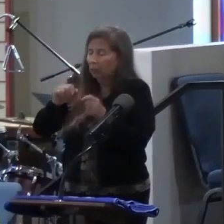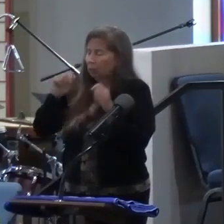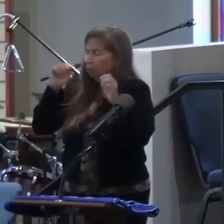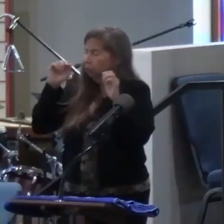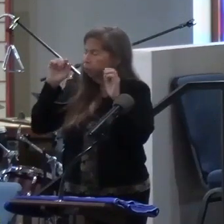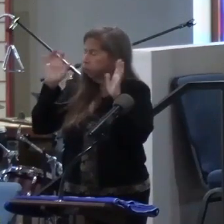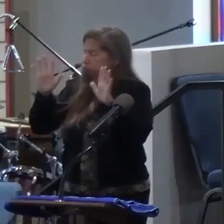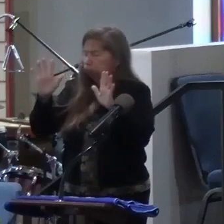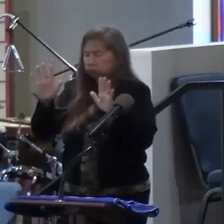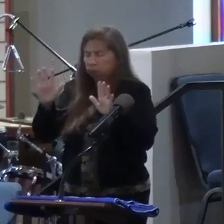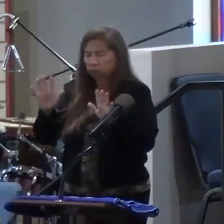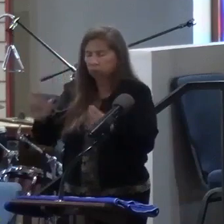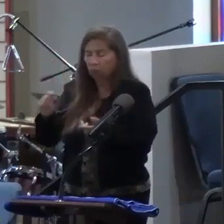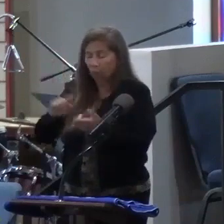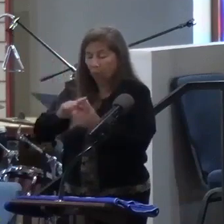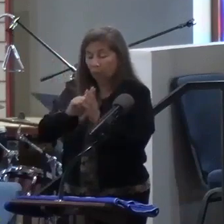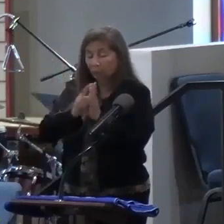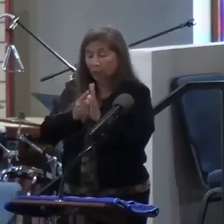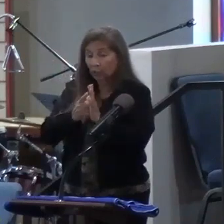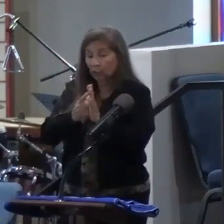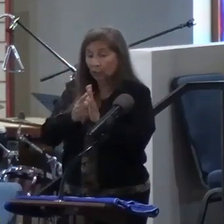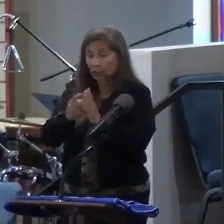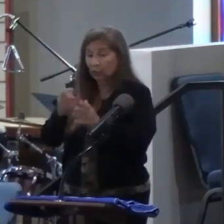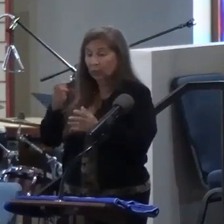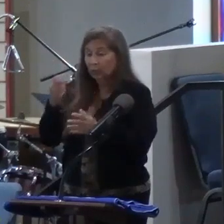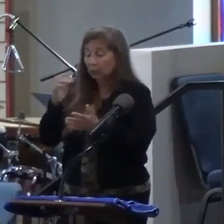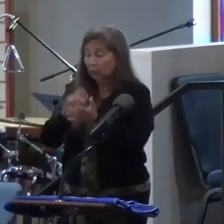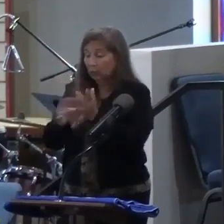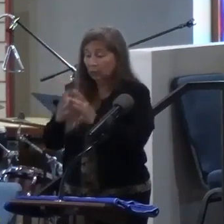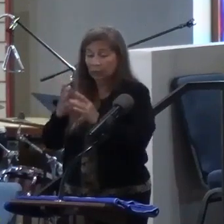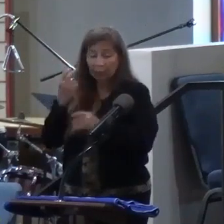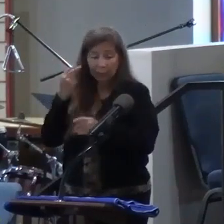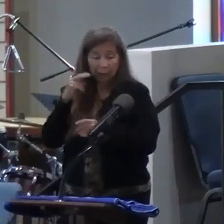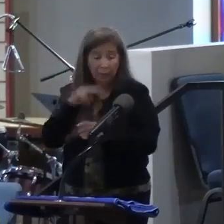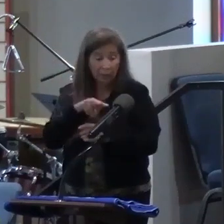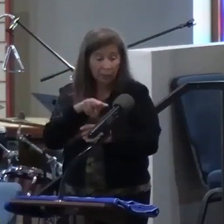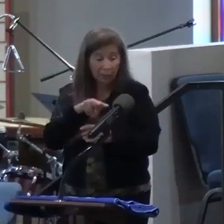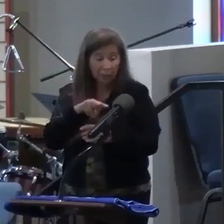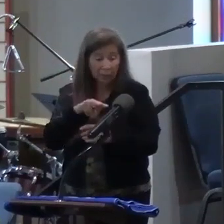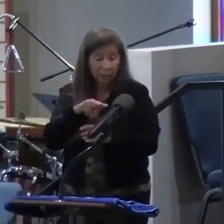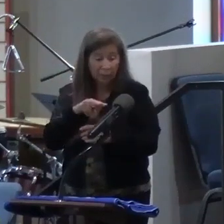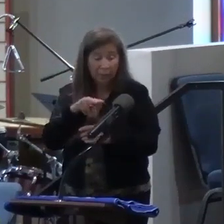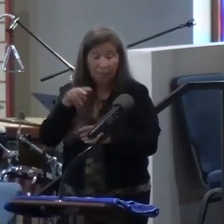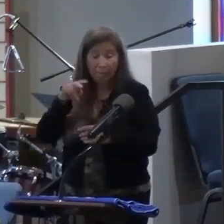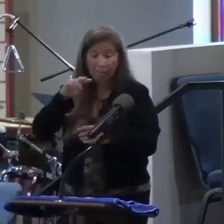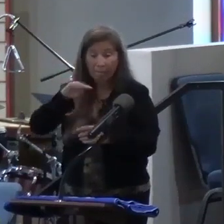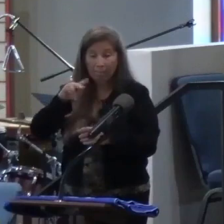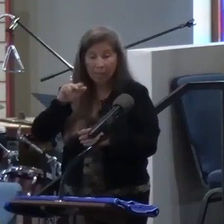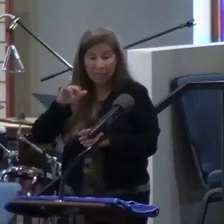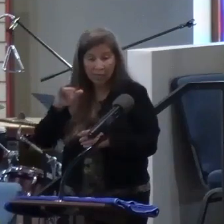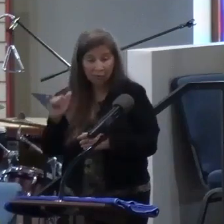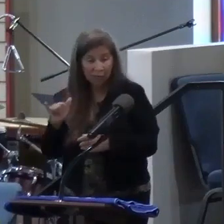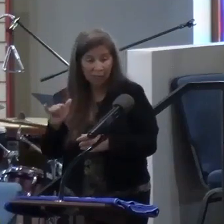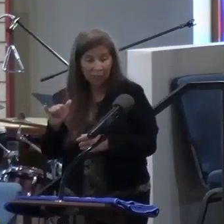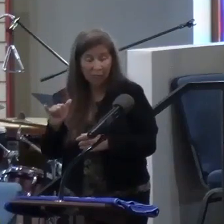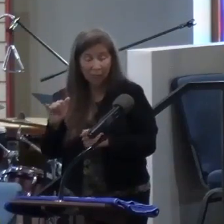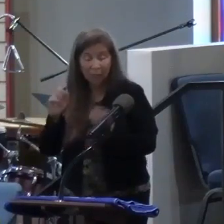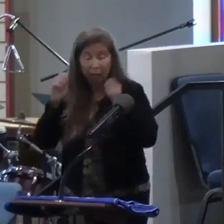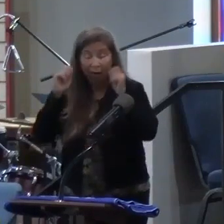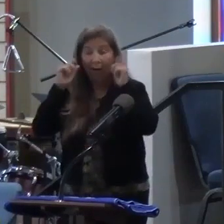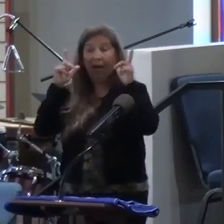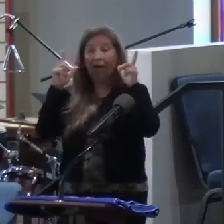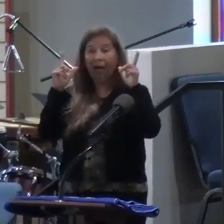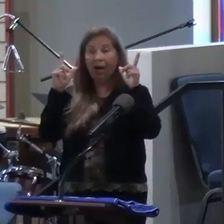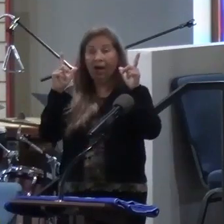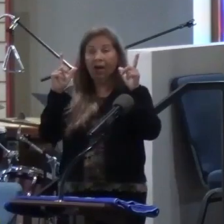when Jesus looks right at her, and he says her name. He says, Mary. And her eyes are opened,